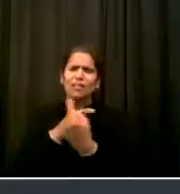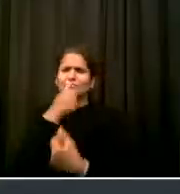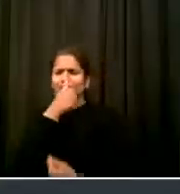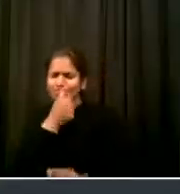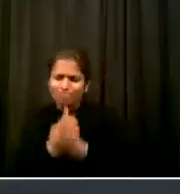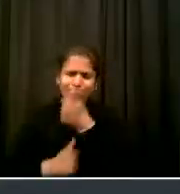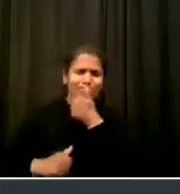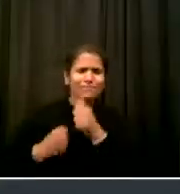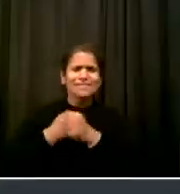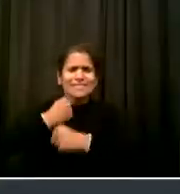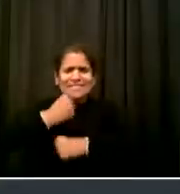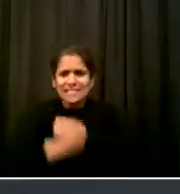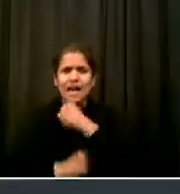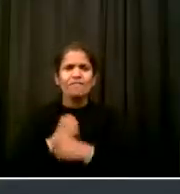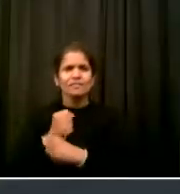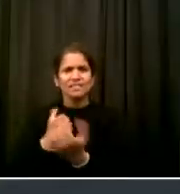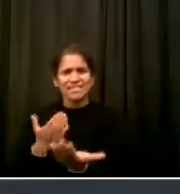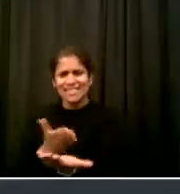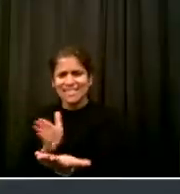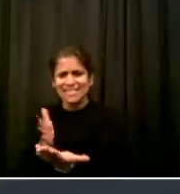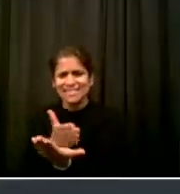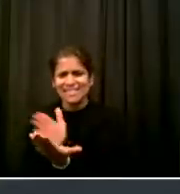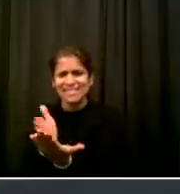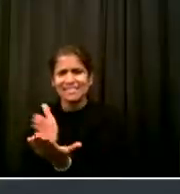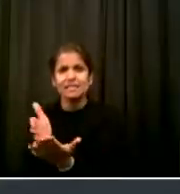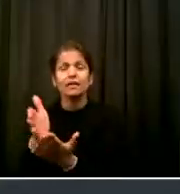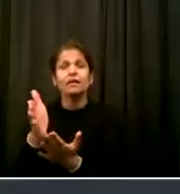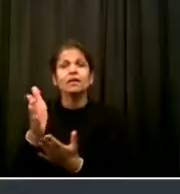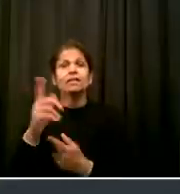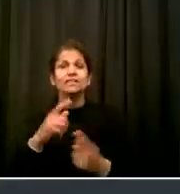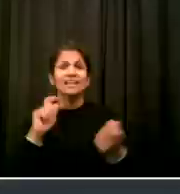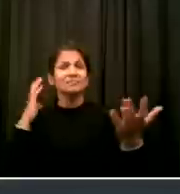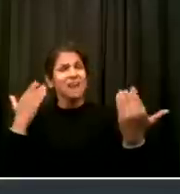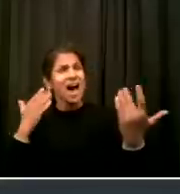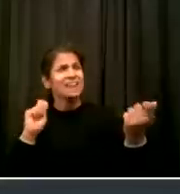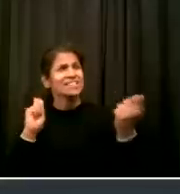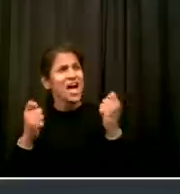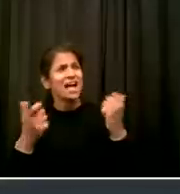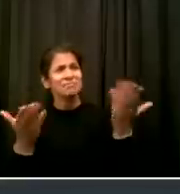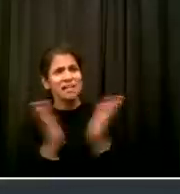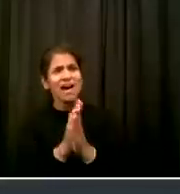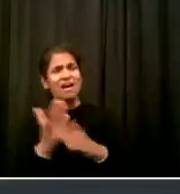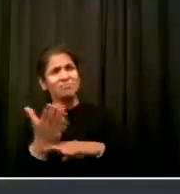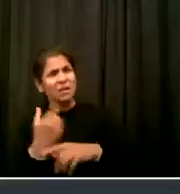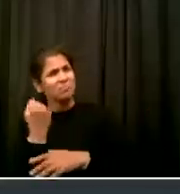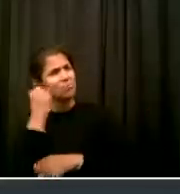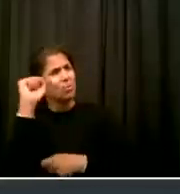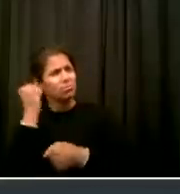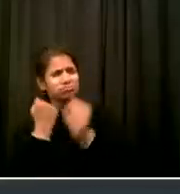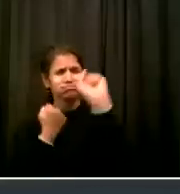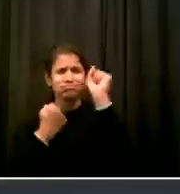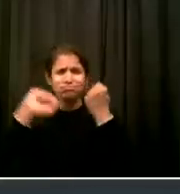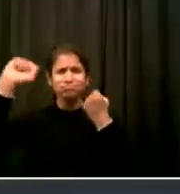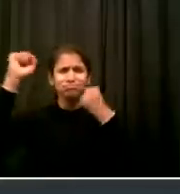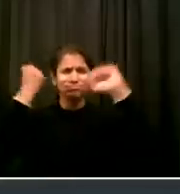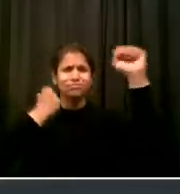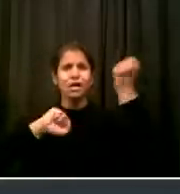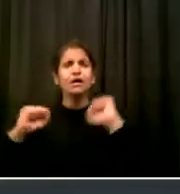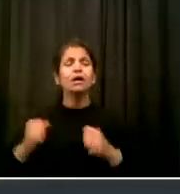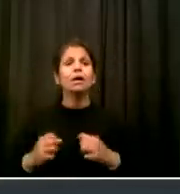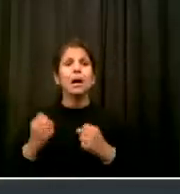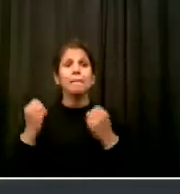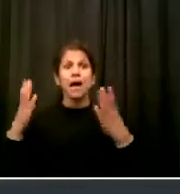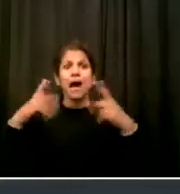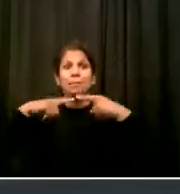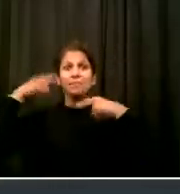act on change make change occur the movements led by African American people change this country to the core and will continue